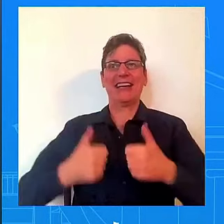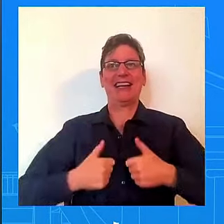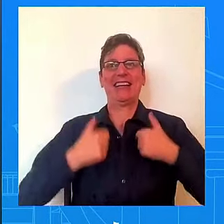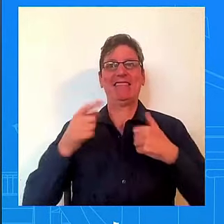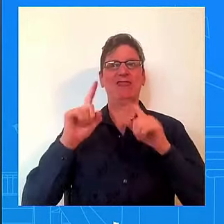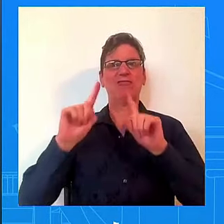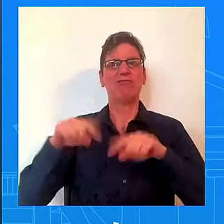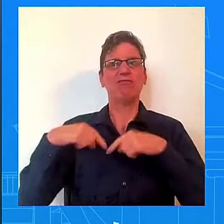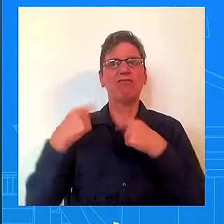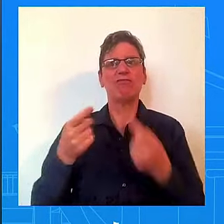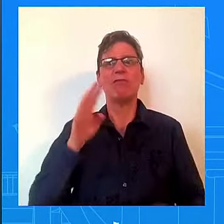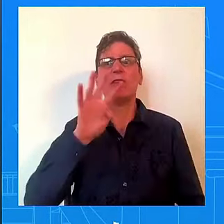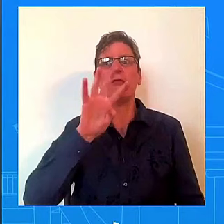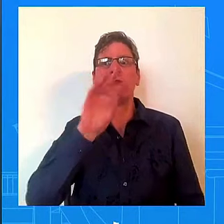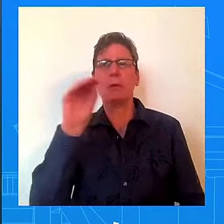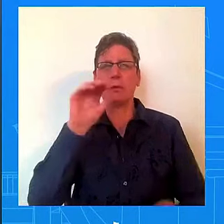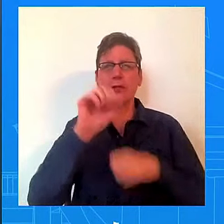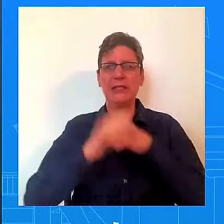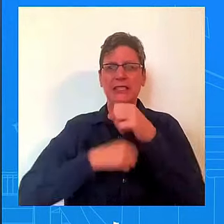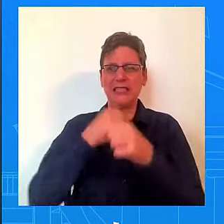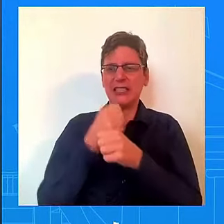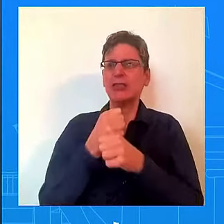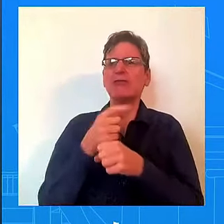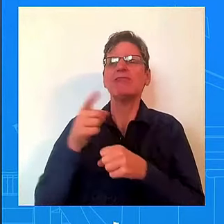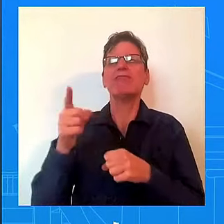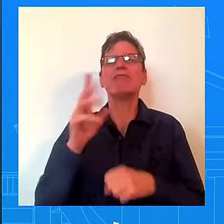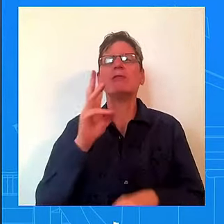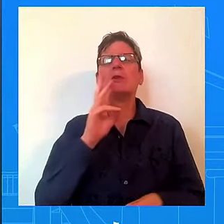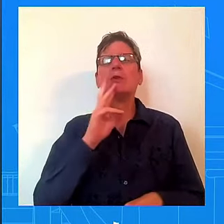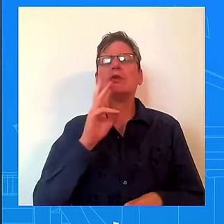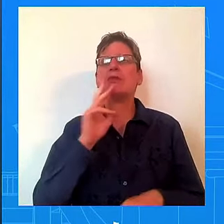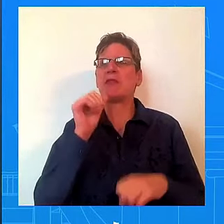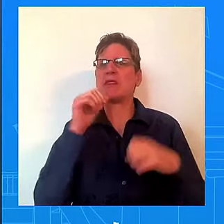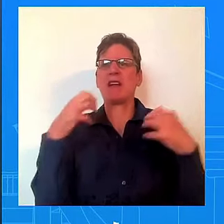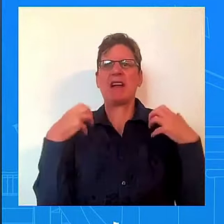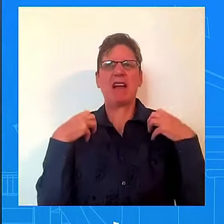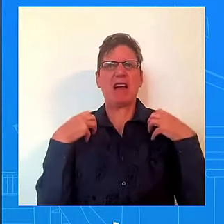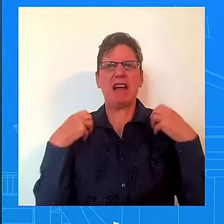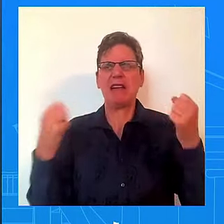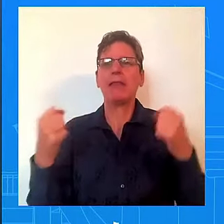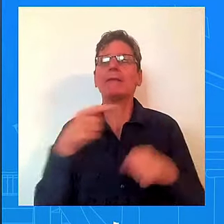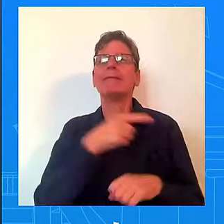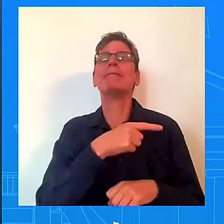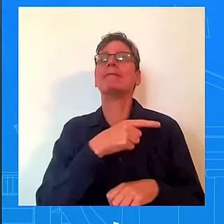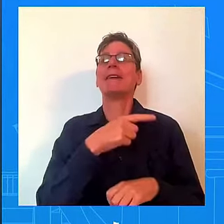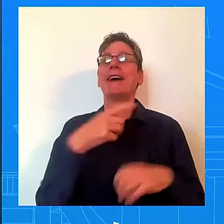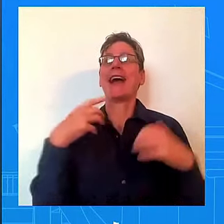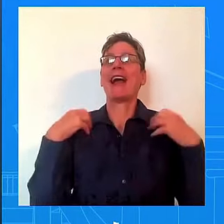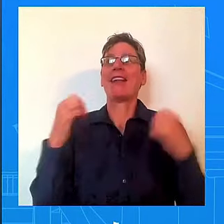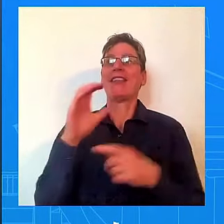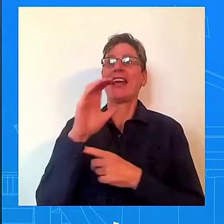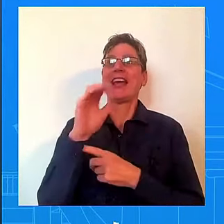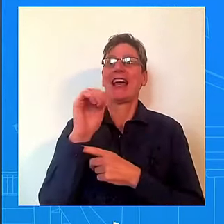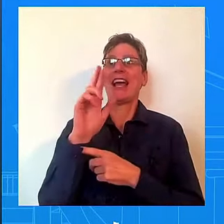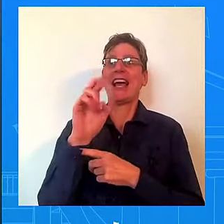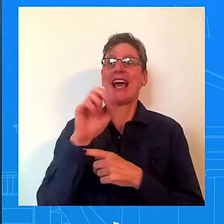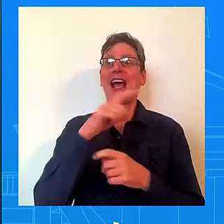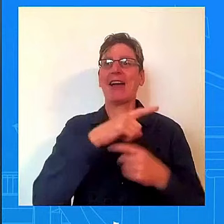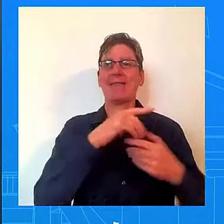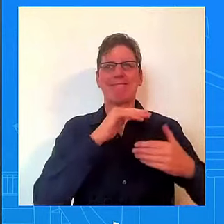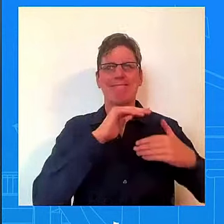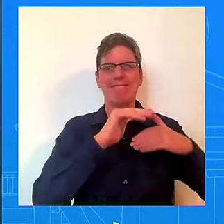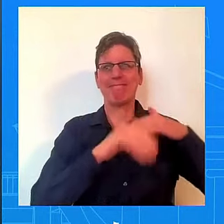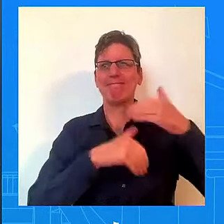Infrastructure Law, they had their pipes removed and replaced by union labor, I might add. One of their young